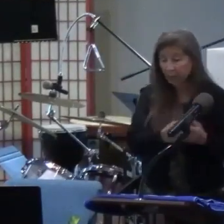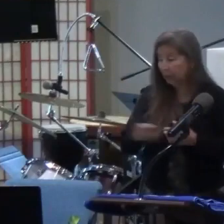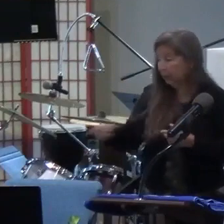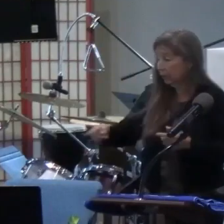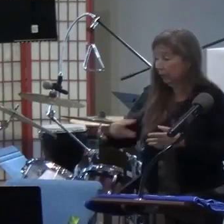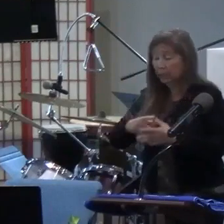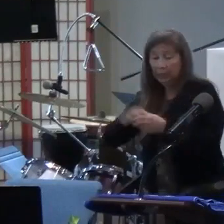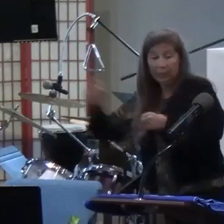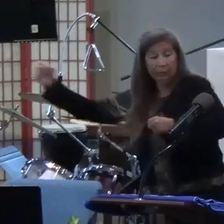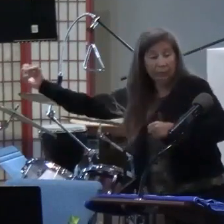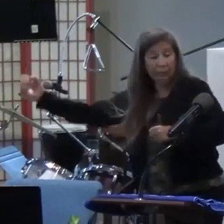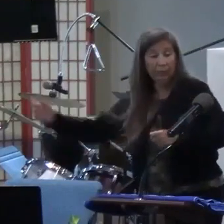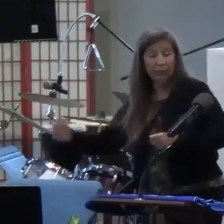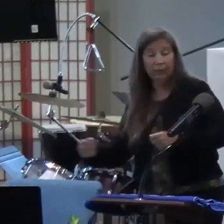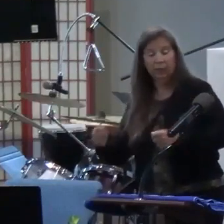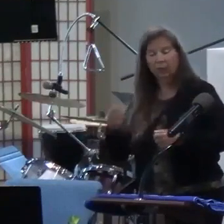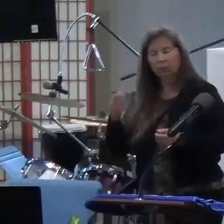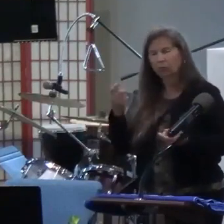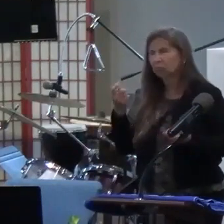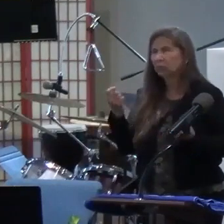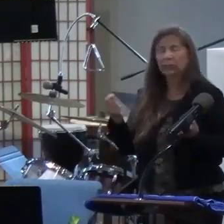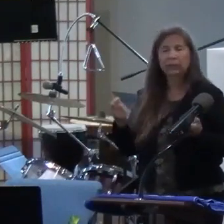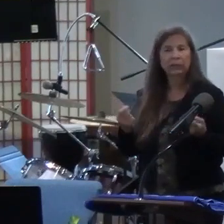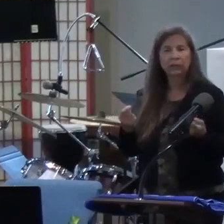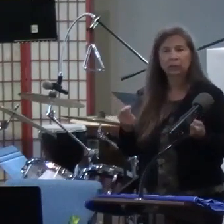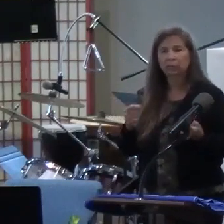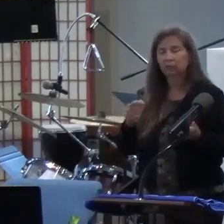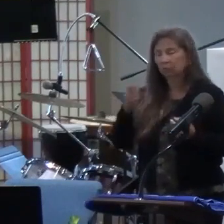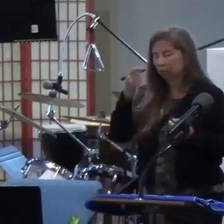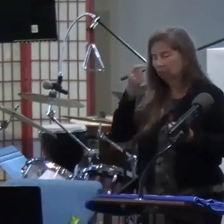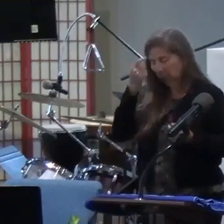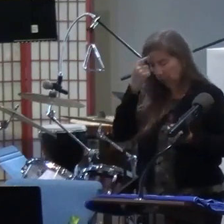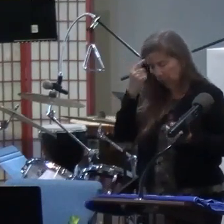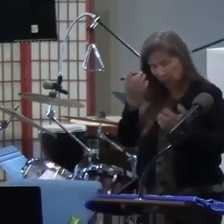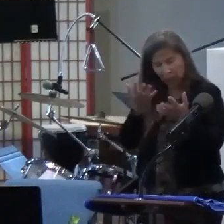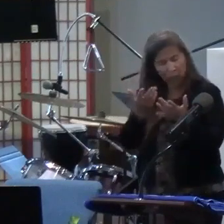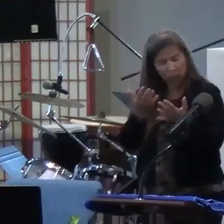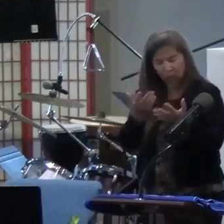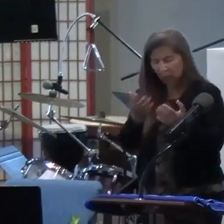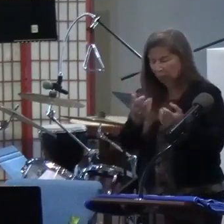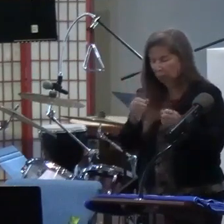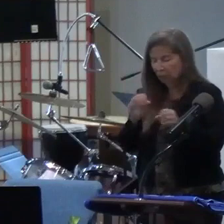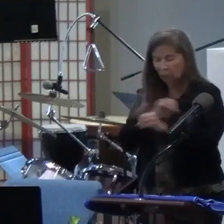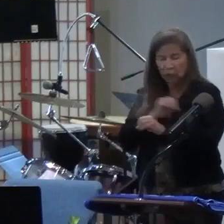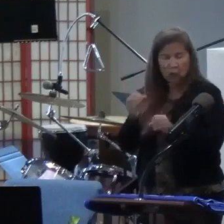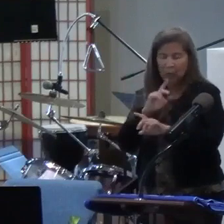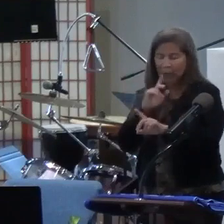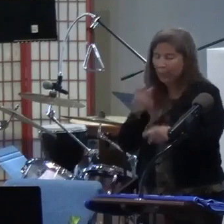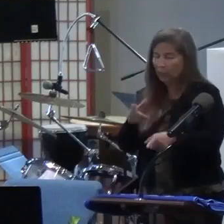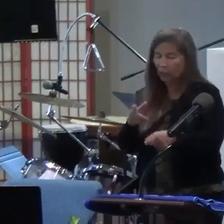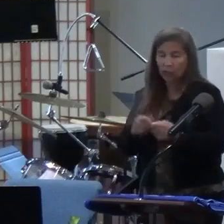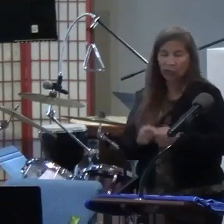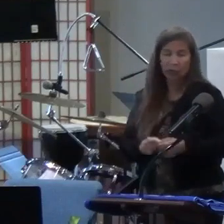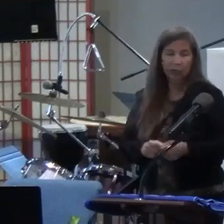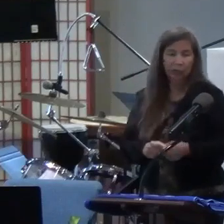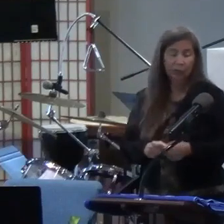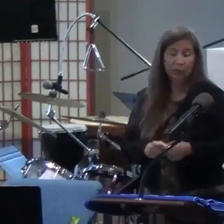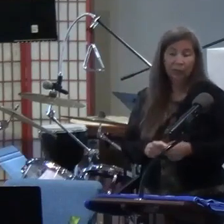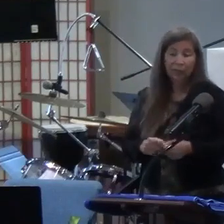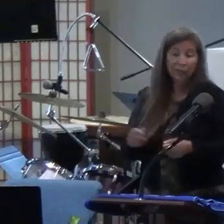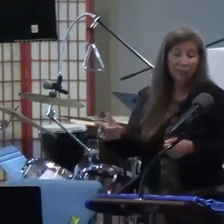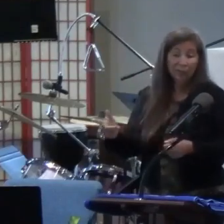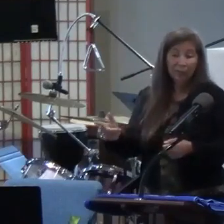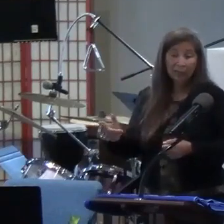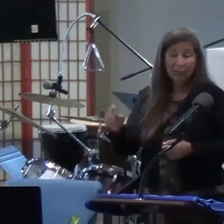do. Knowing that it is a hopeless situation. And that there is no real answer. Because Esau could easily